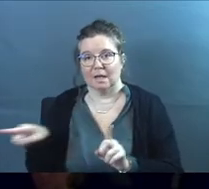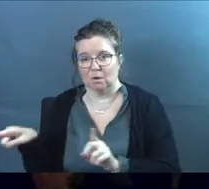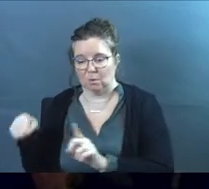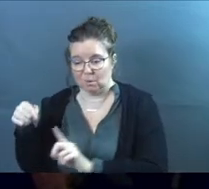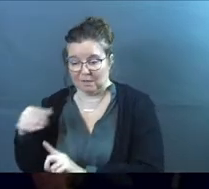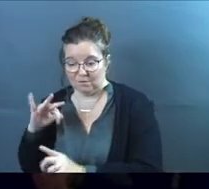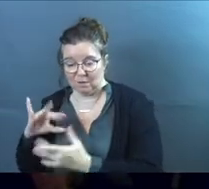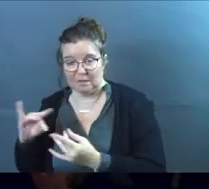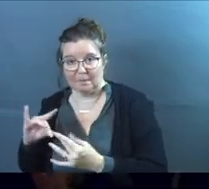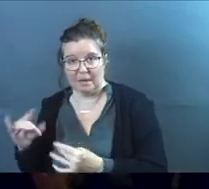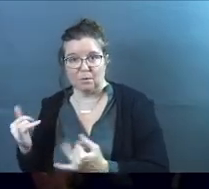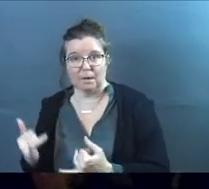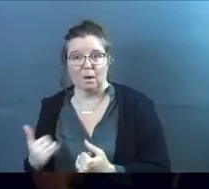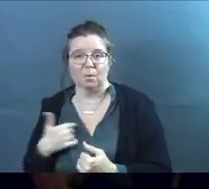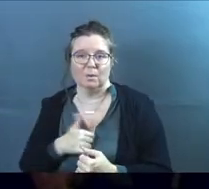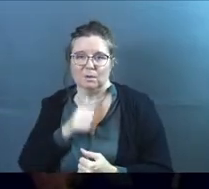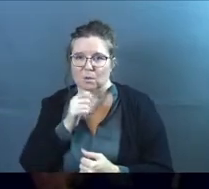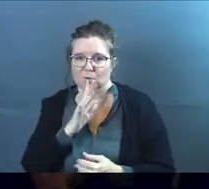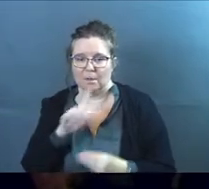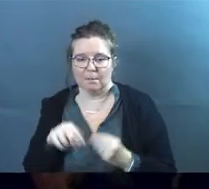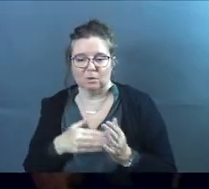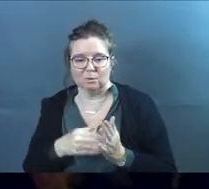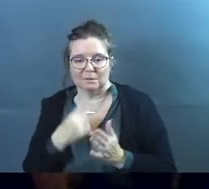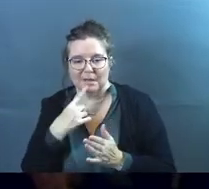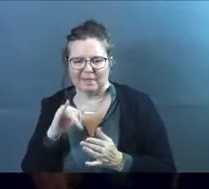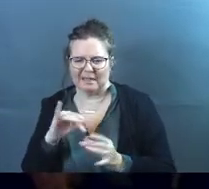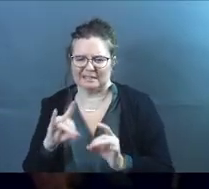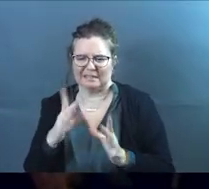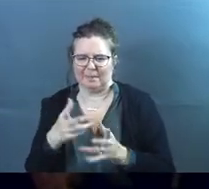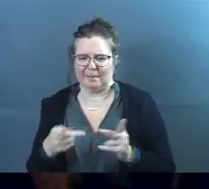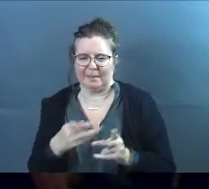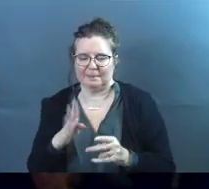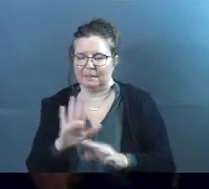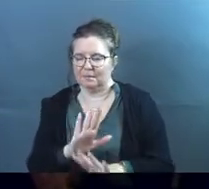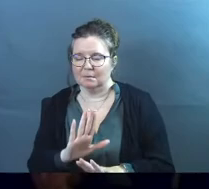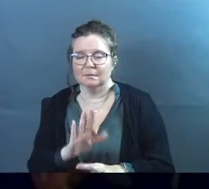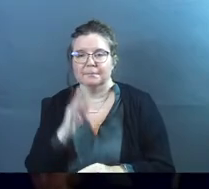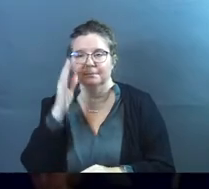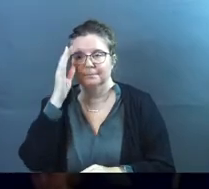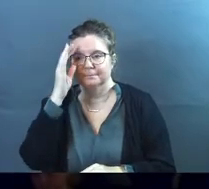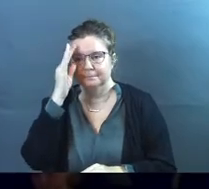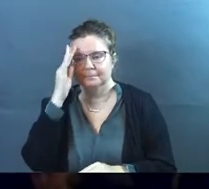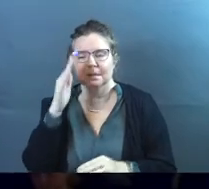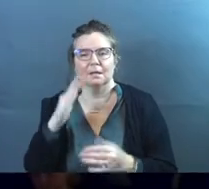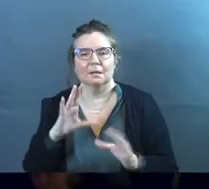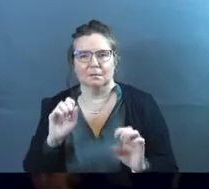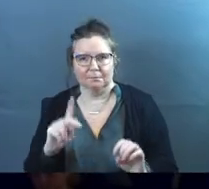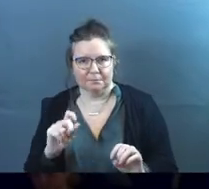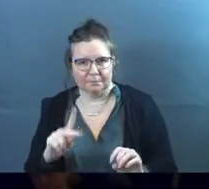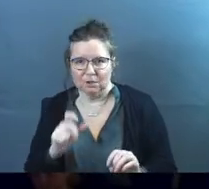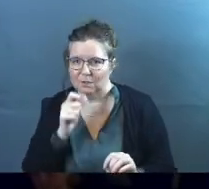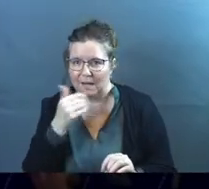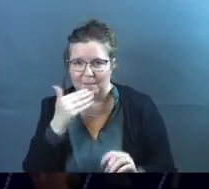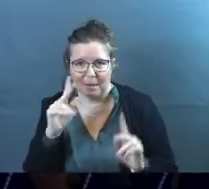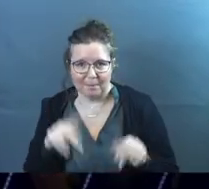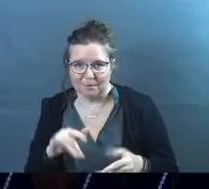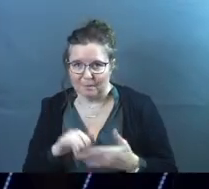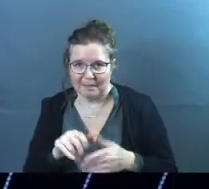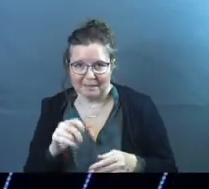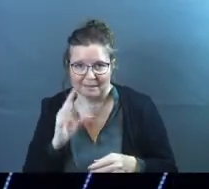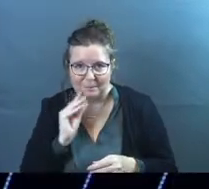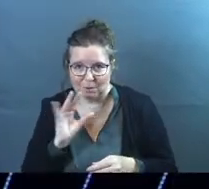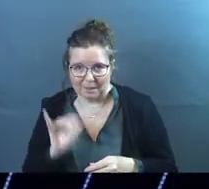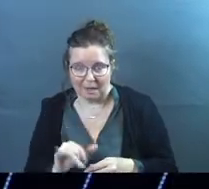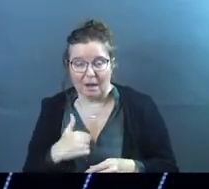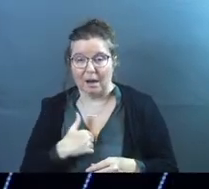in this space right now, like, we don't talk about it to say, like, that's a terrible place to be. It's all good. You're not a bad person for being in that